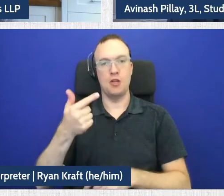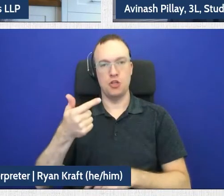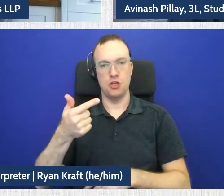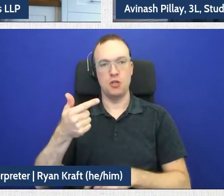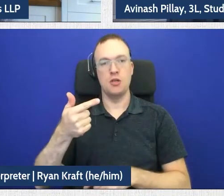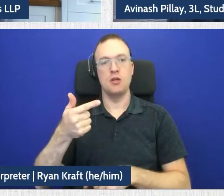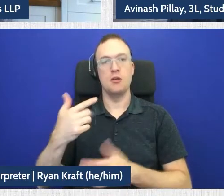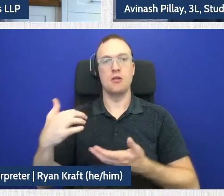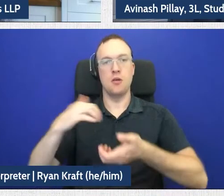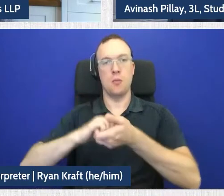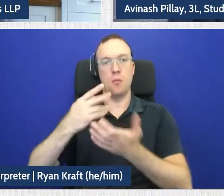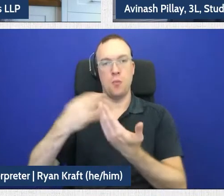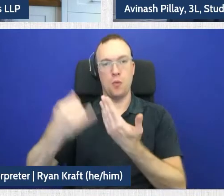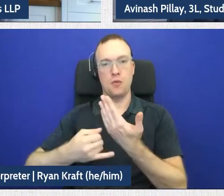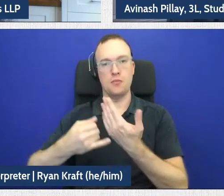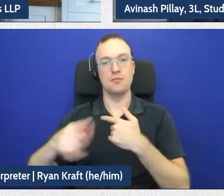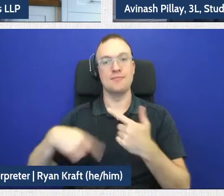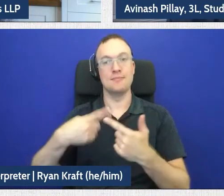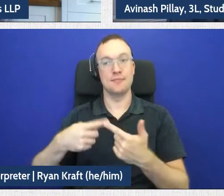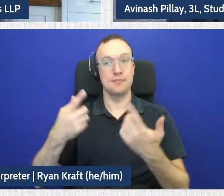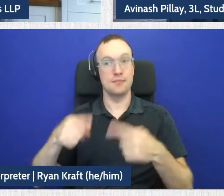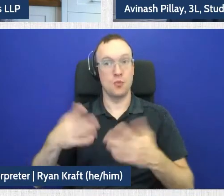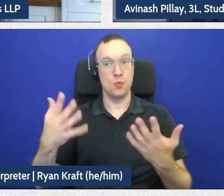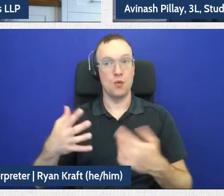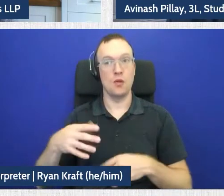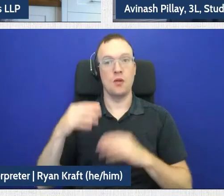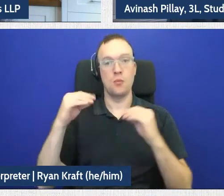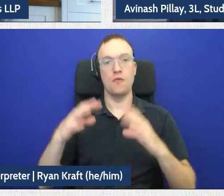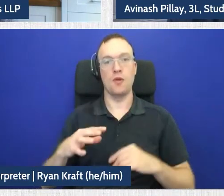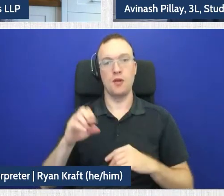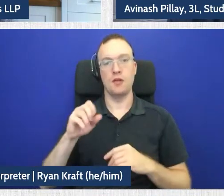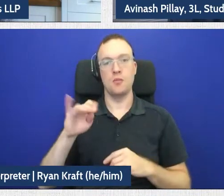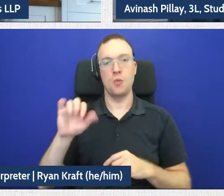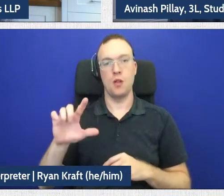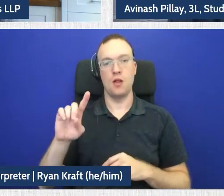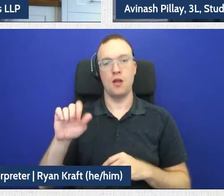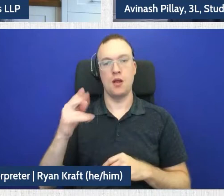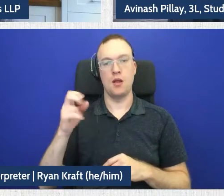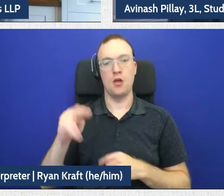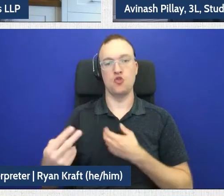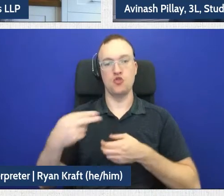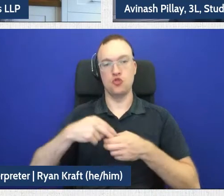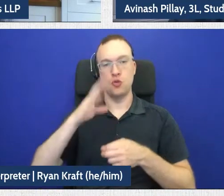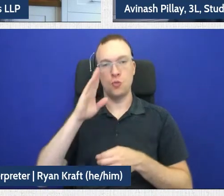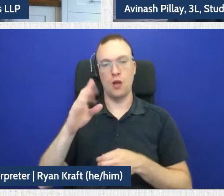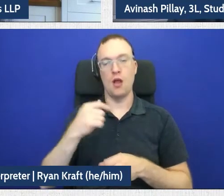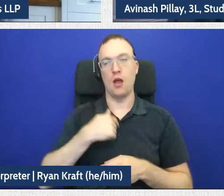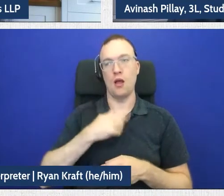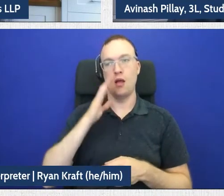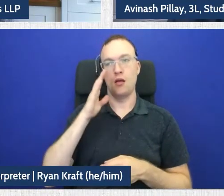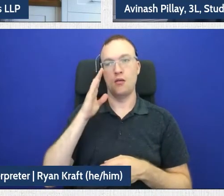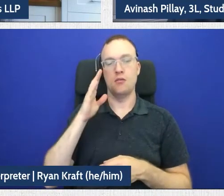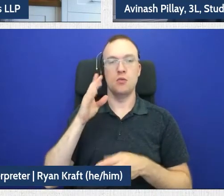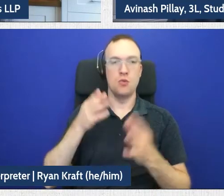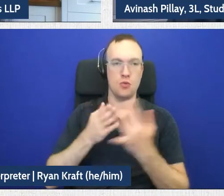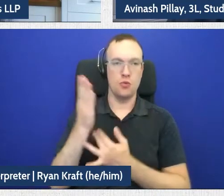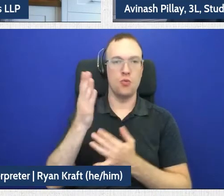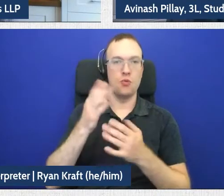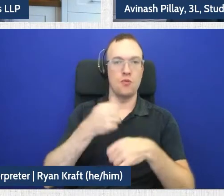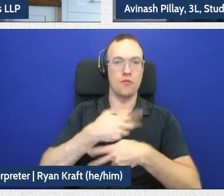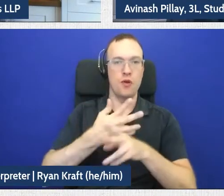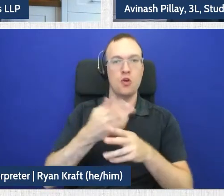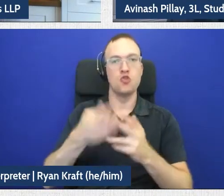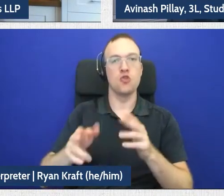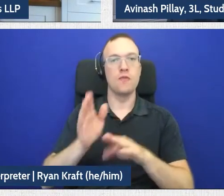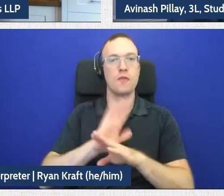project after which Professor Samuel Dahan will join us albeit virtually with a short video that